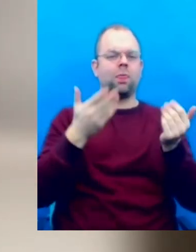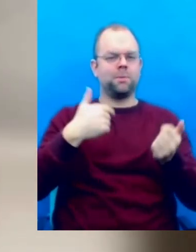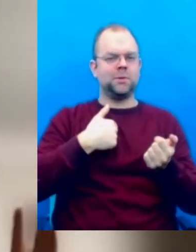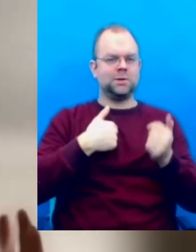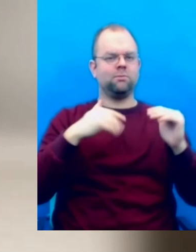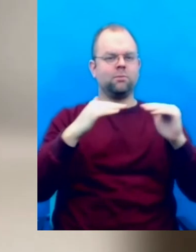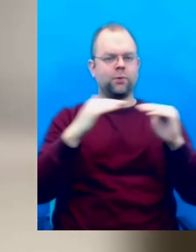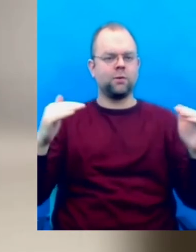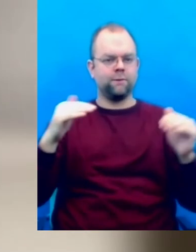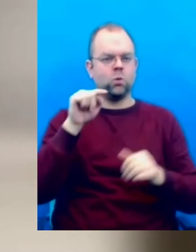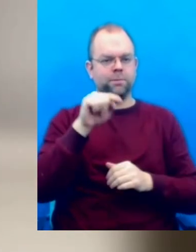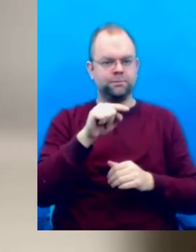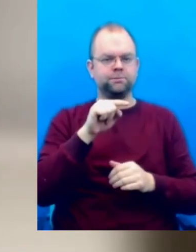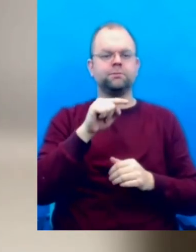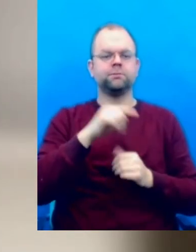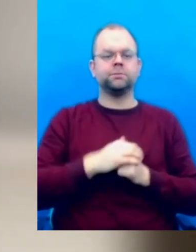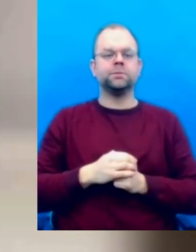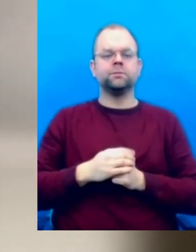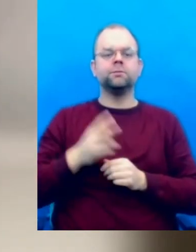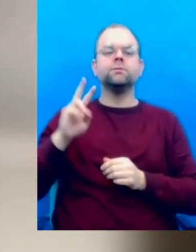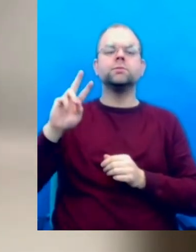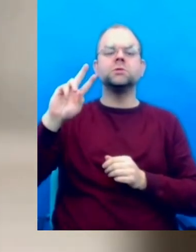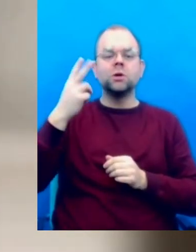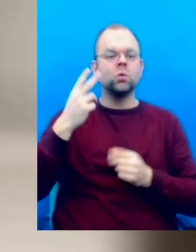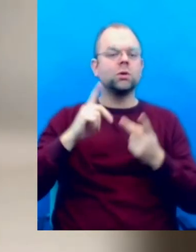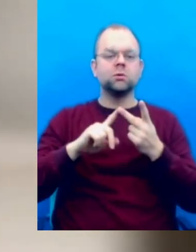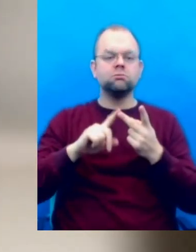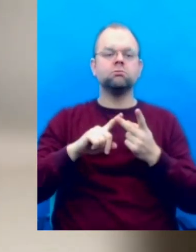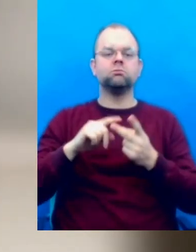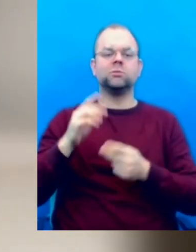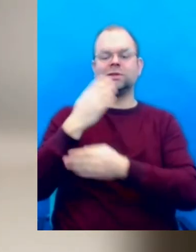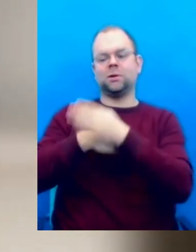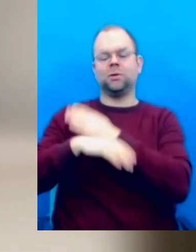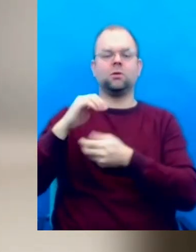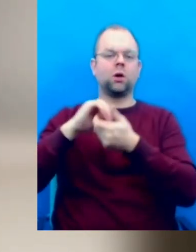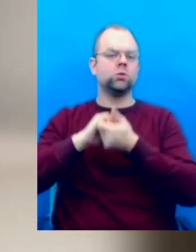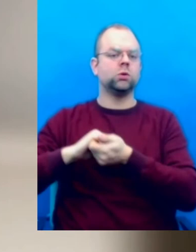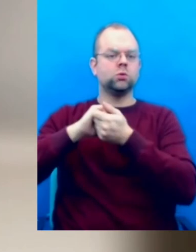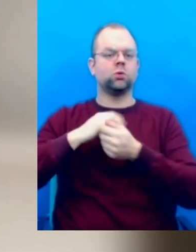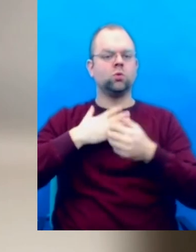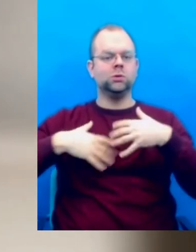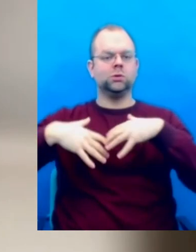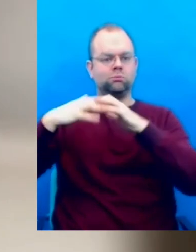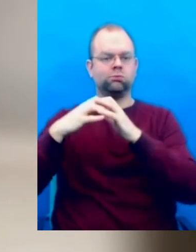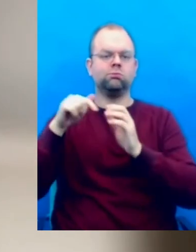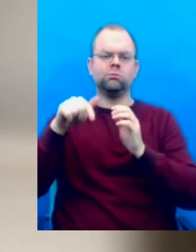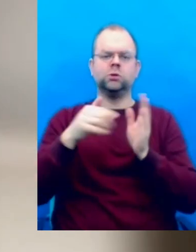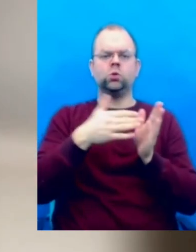covers a very wide spectrum of information in different sections. The third would be